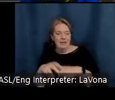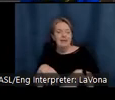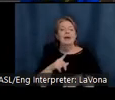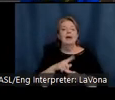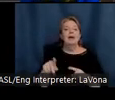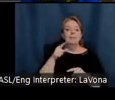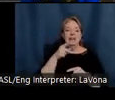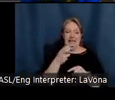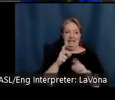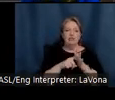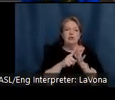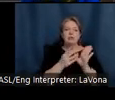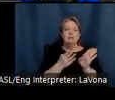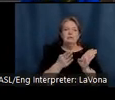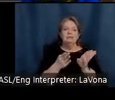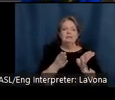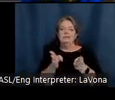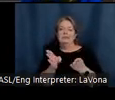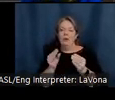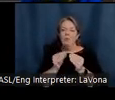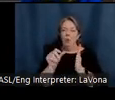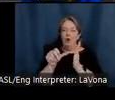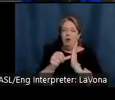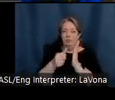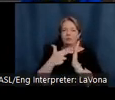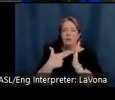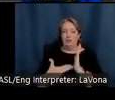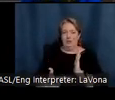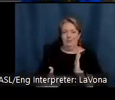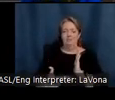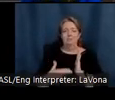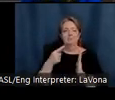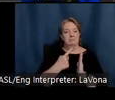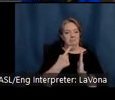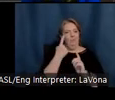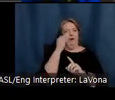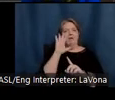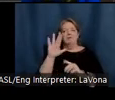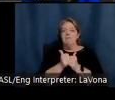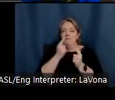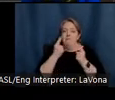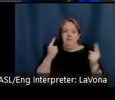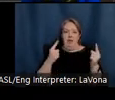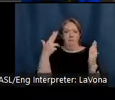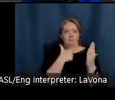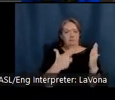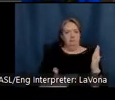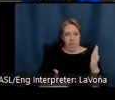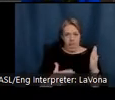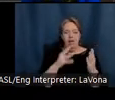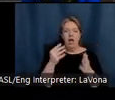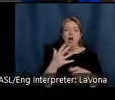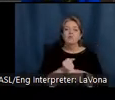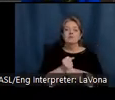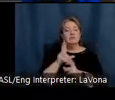Impressionism with his palette. This is one of Steele's most celebrated landscapes, and it received an honorable mention